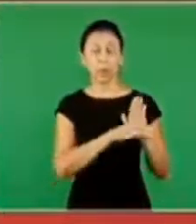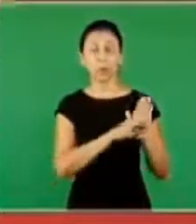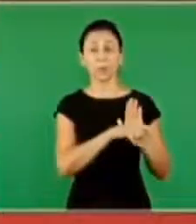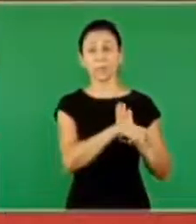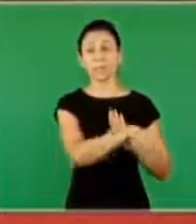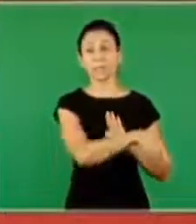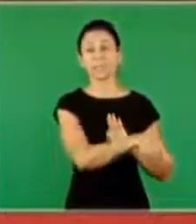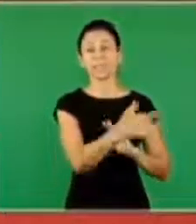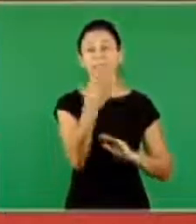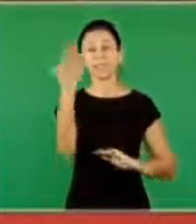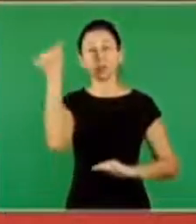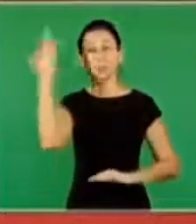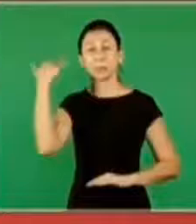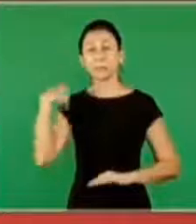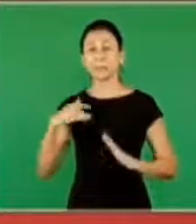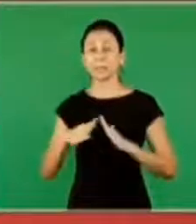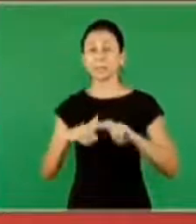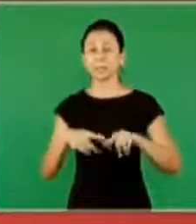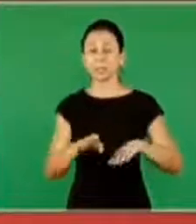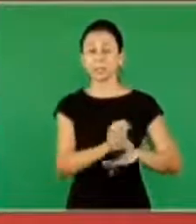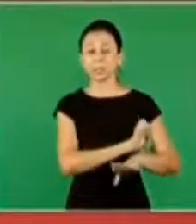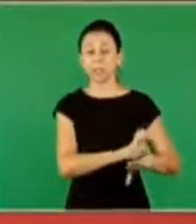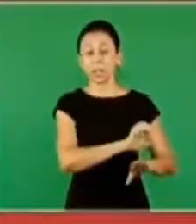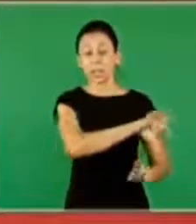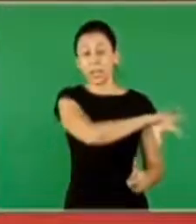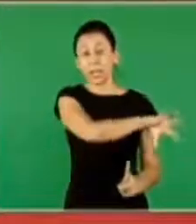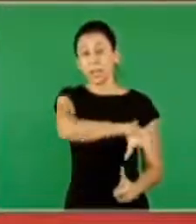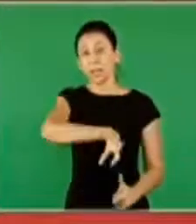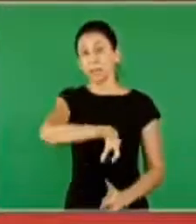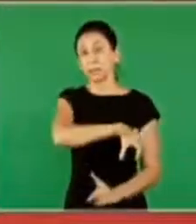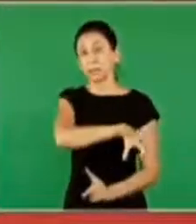concept the opposition that the enemy made in